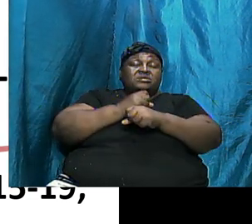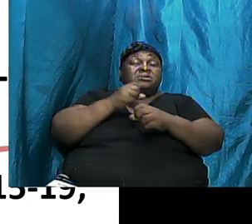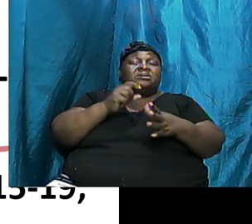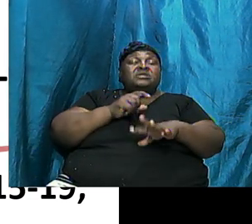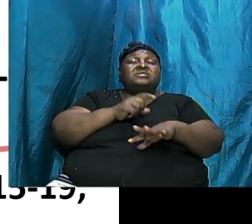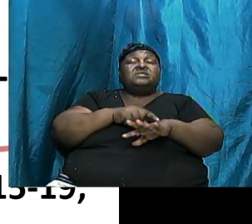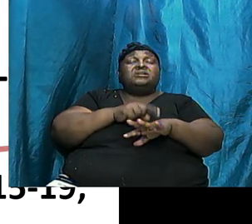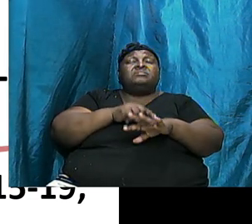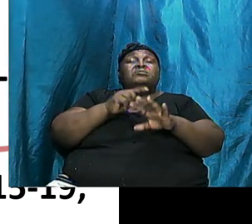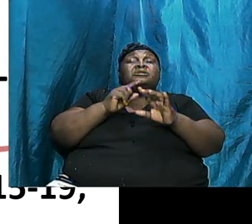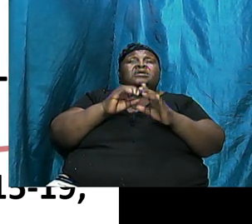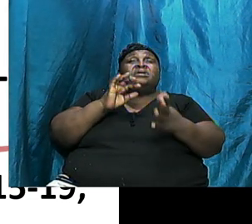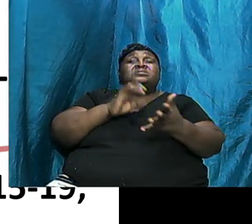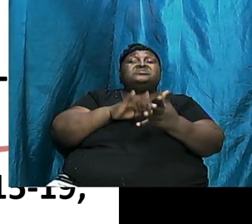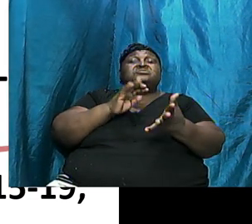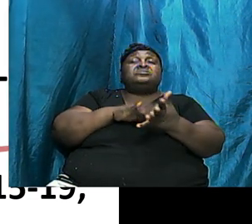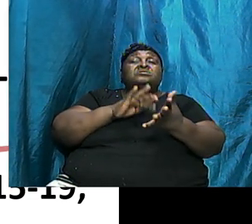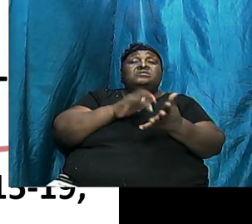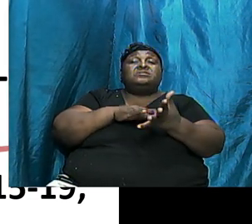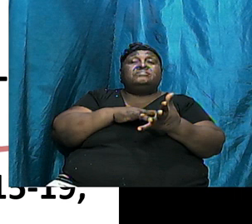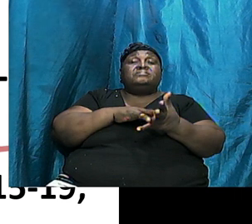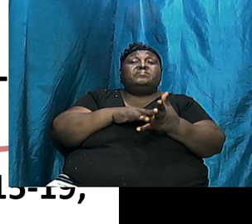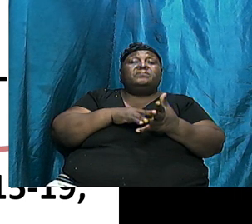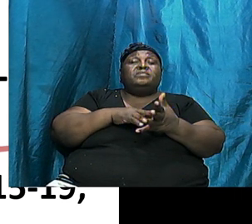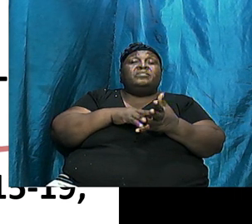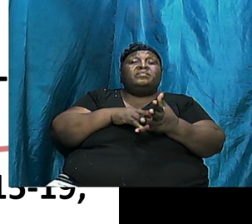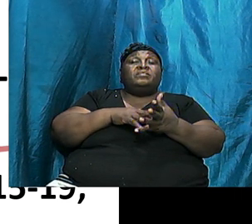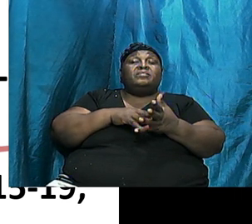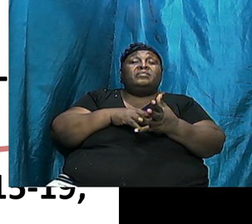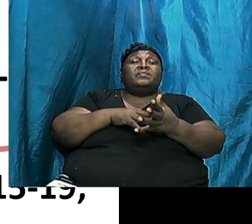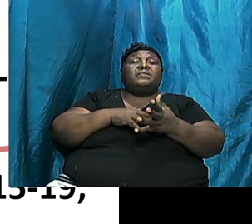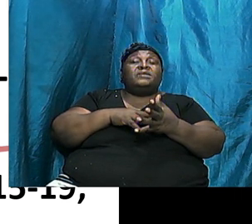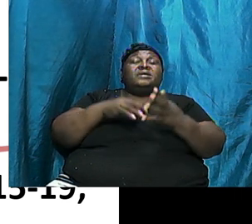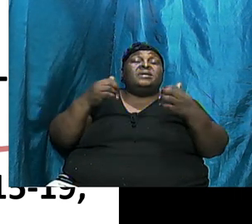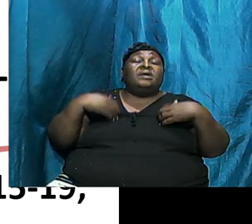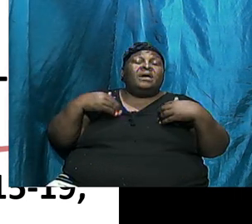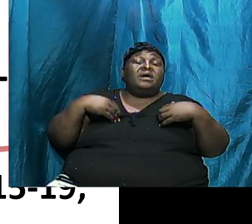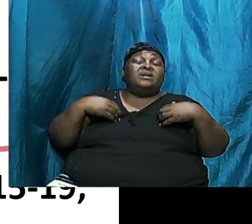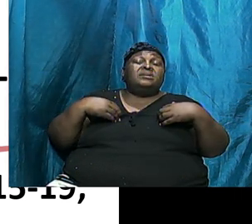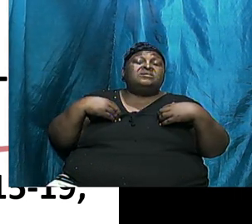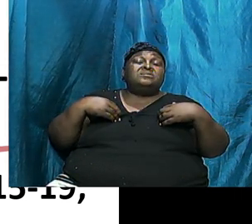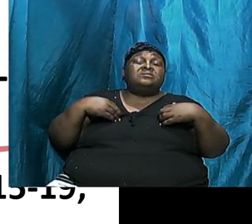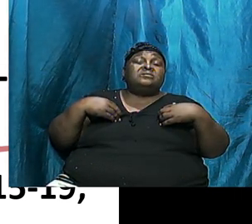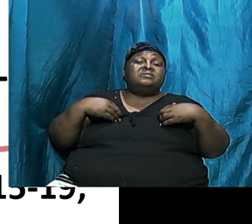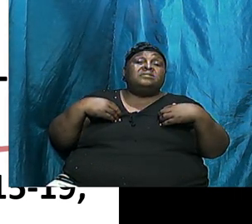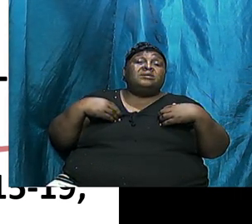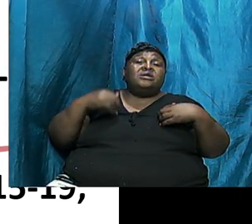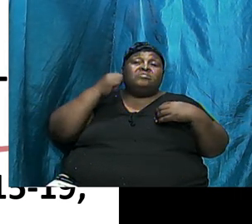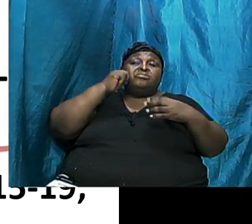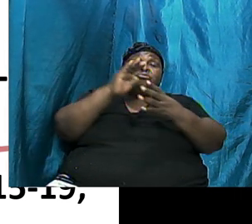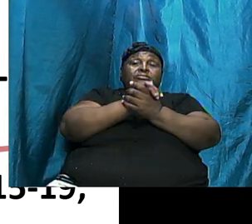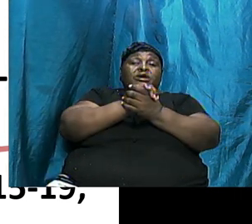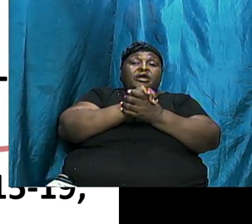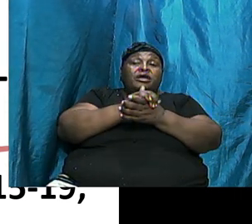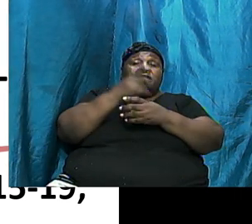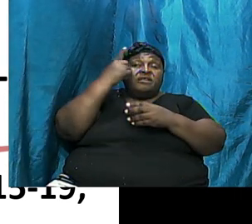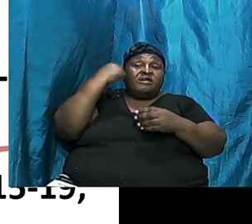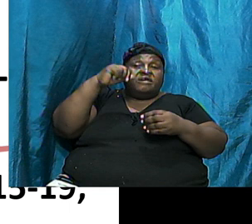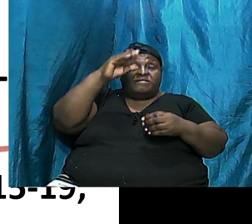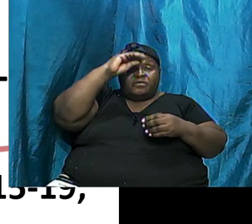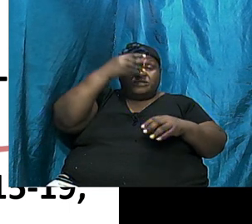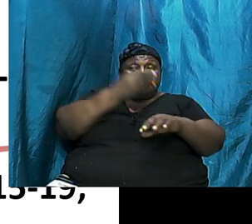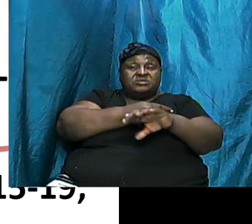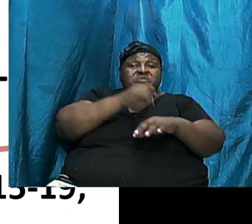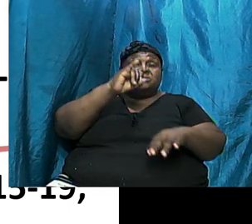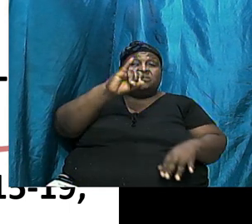And Go Through Then Now He Had To Get A Bride For His Son Isaac Then We Went On To